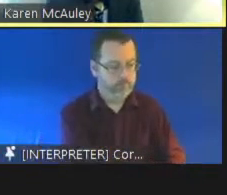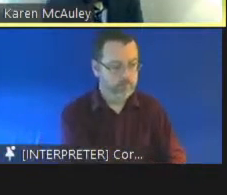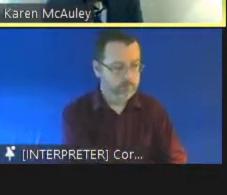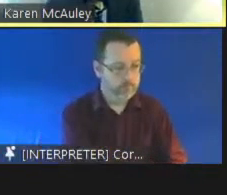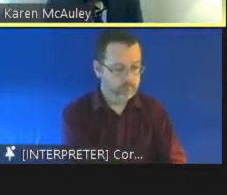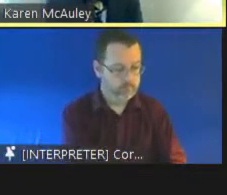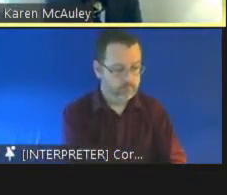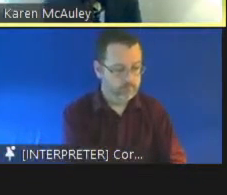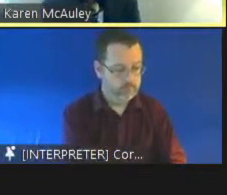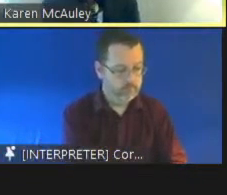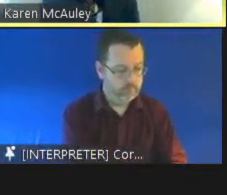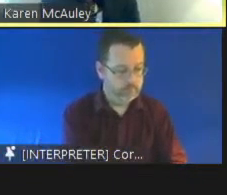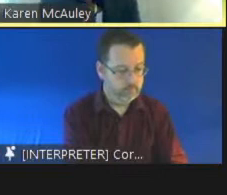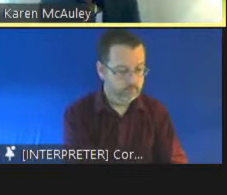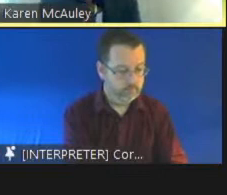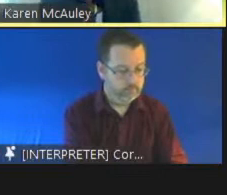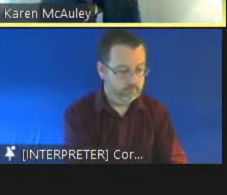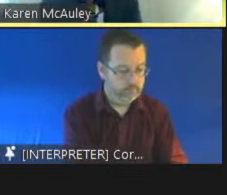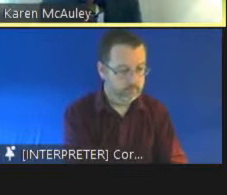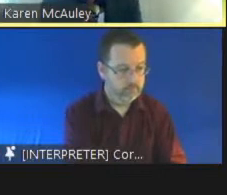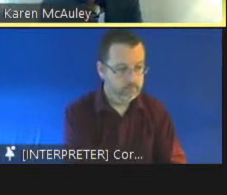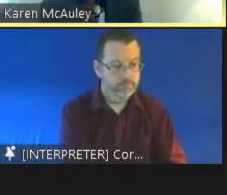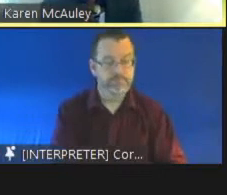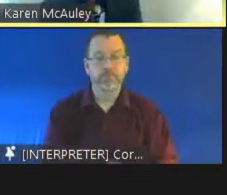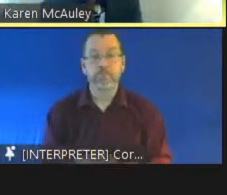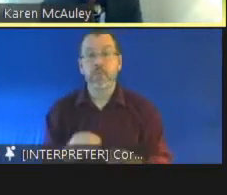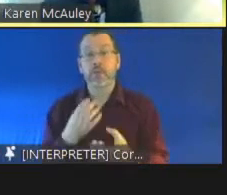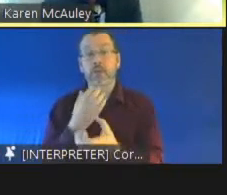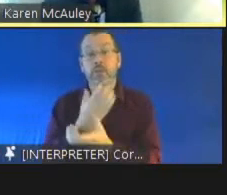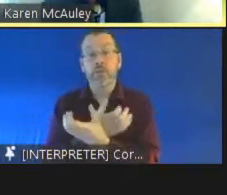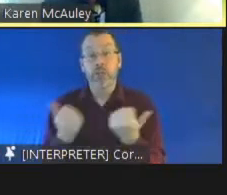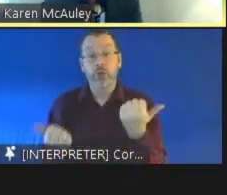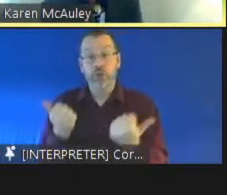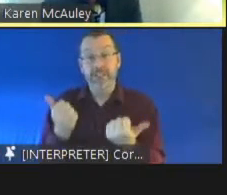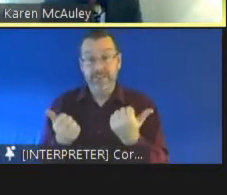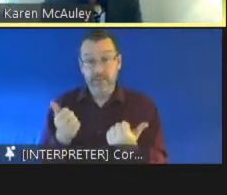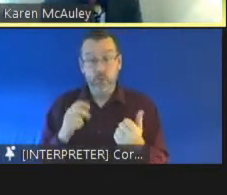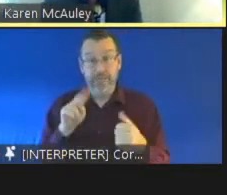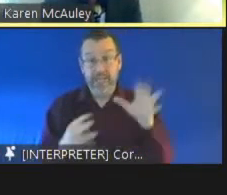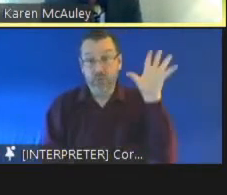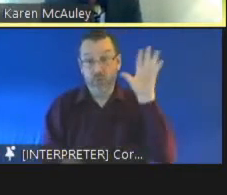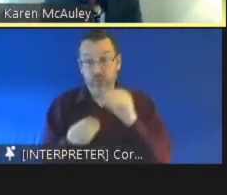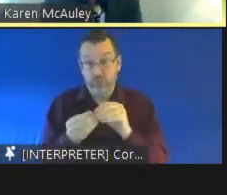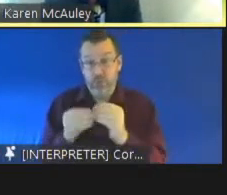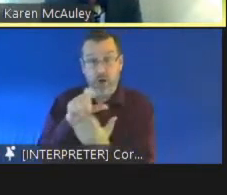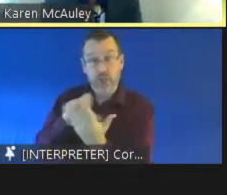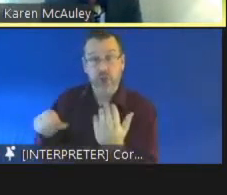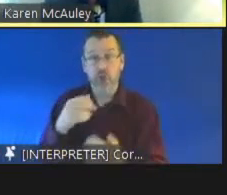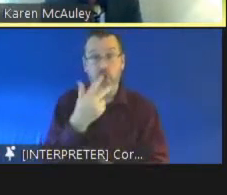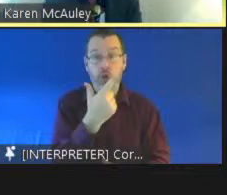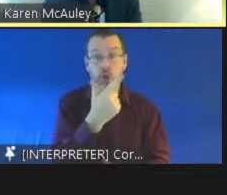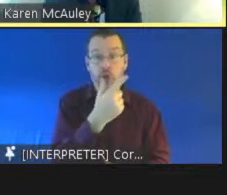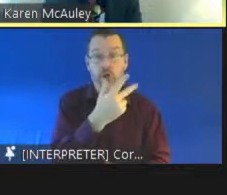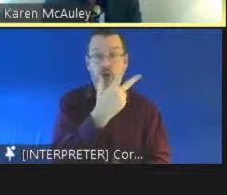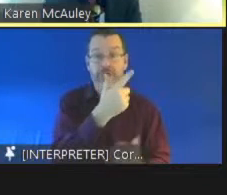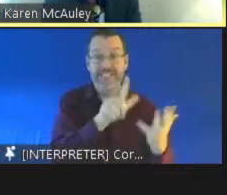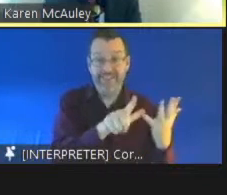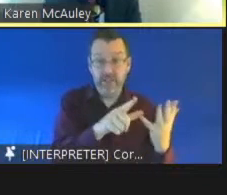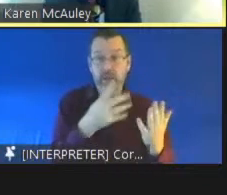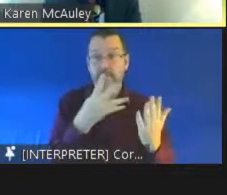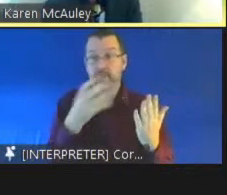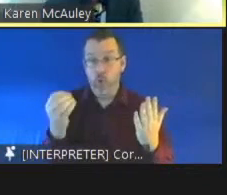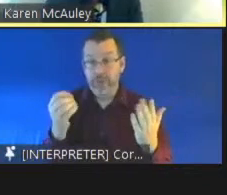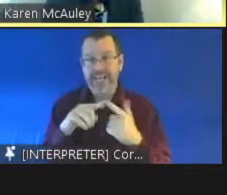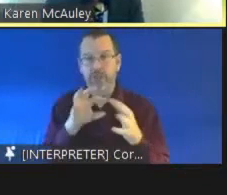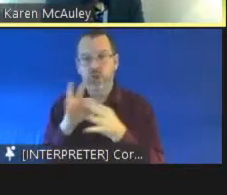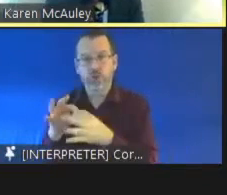and with regard to child justice we can distill a number of key messages from articles 37 and 40 and associated general comments